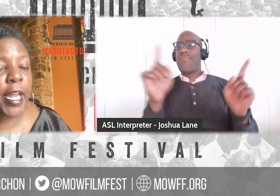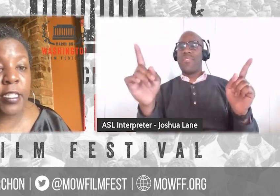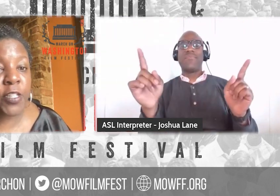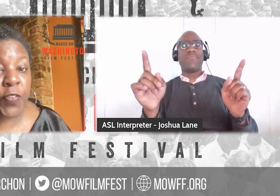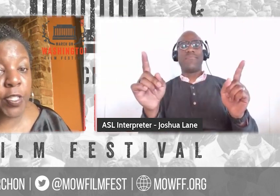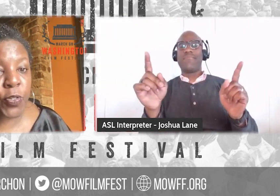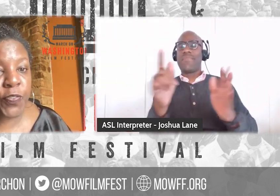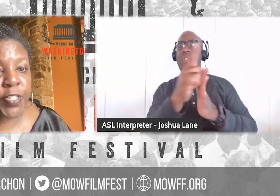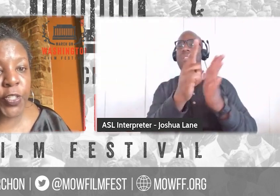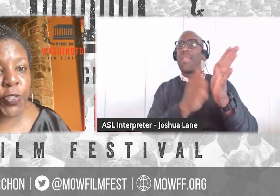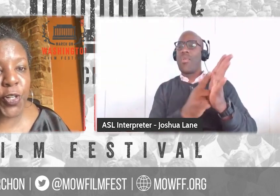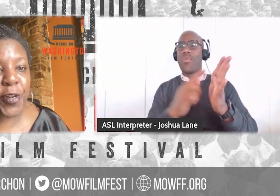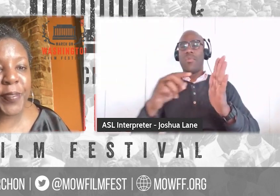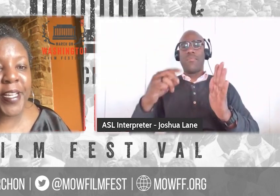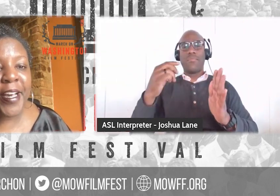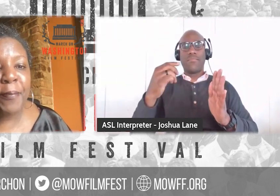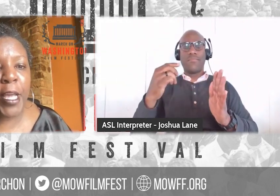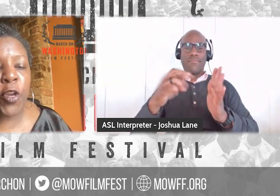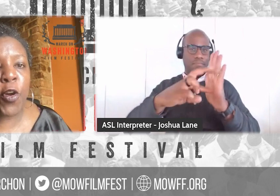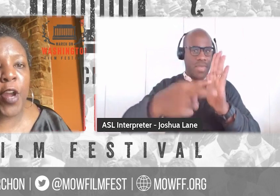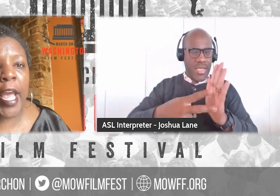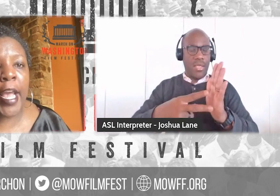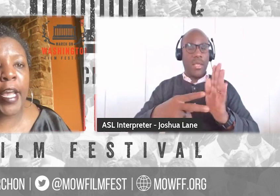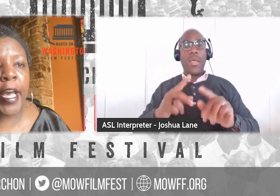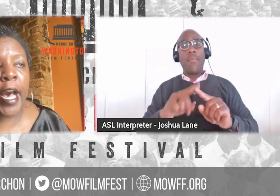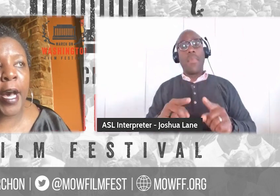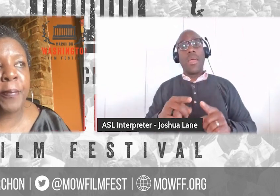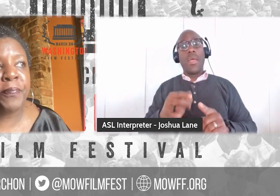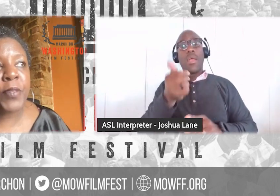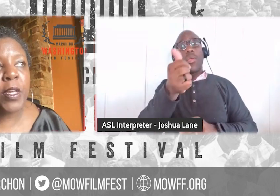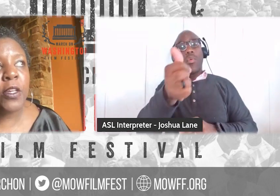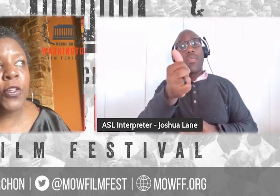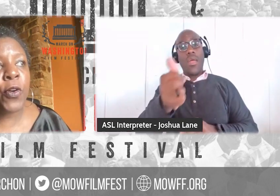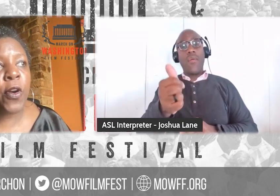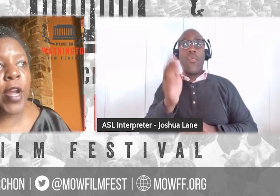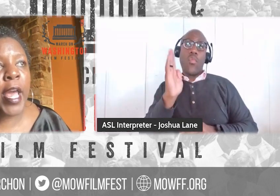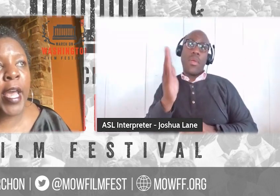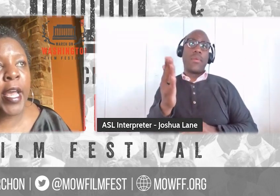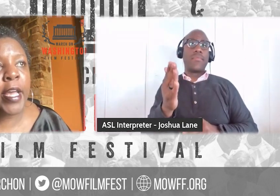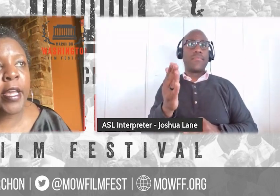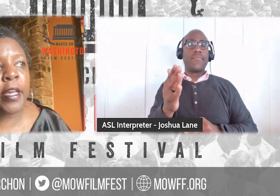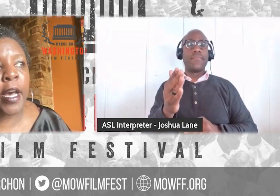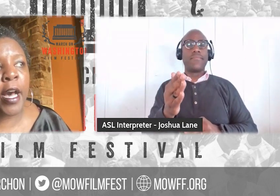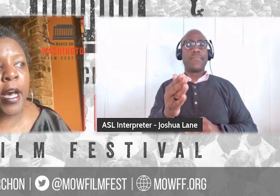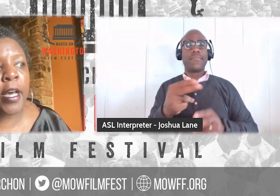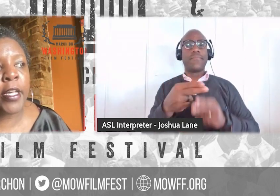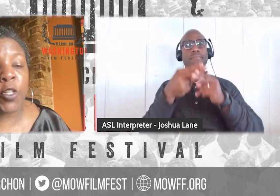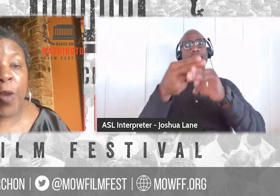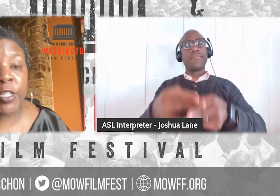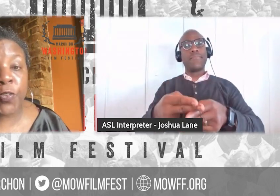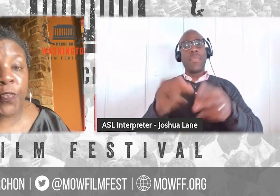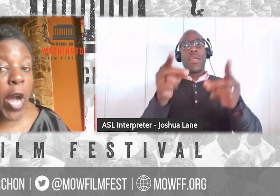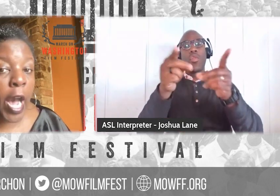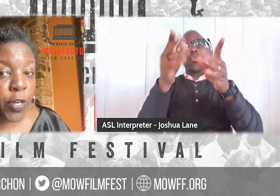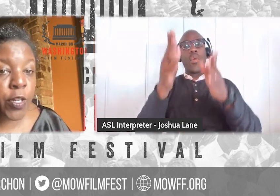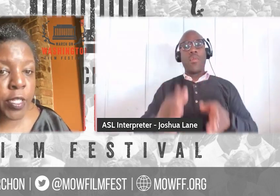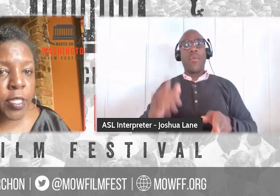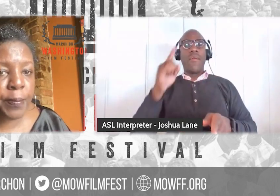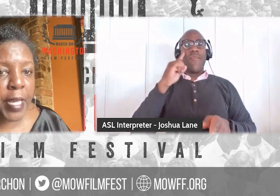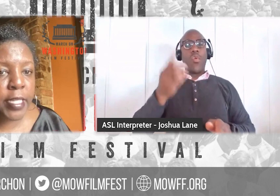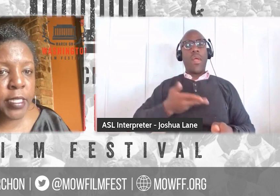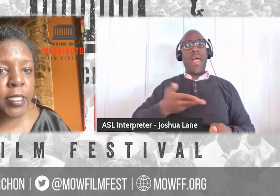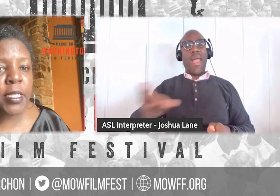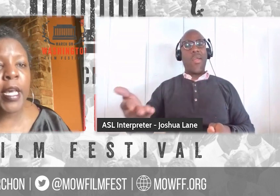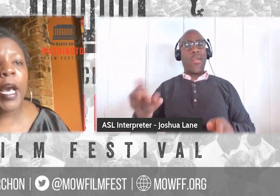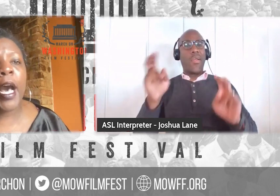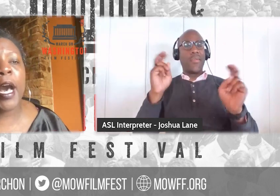That has different sort of legal terms. But you're a, you're a director for hire in